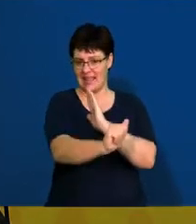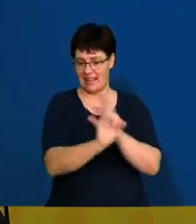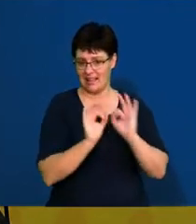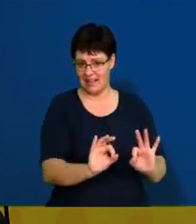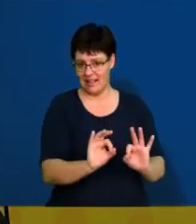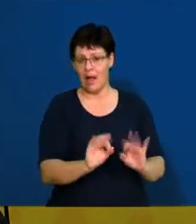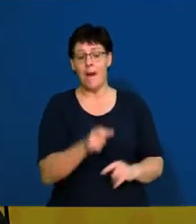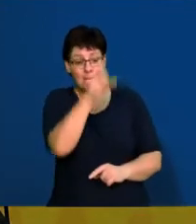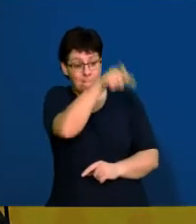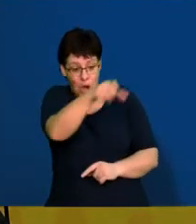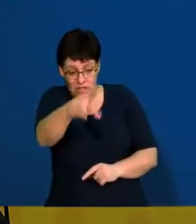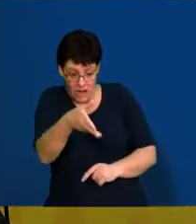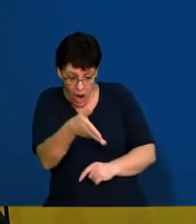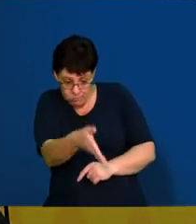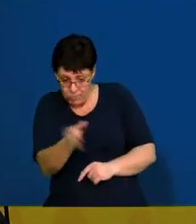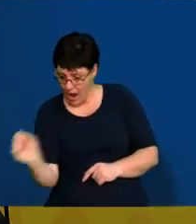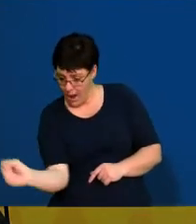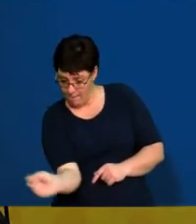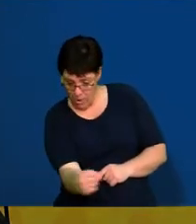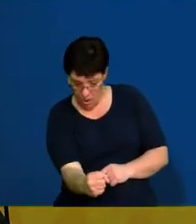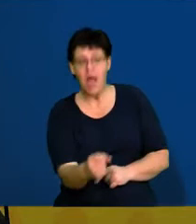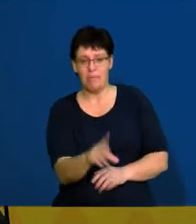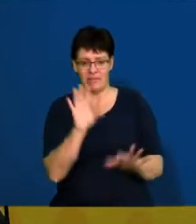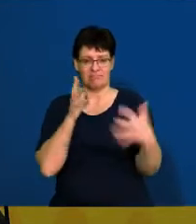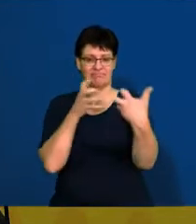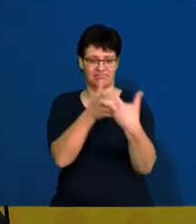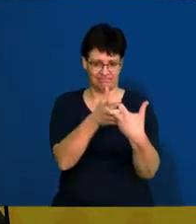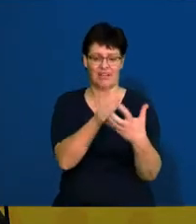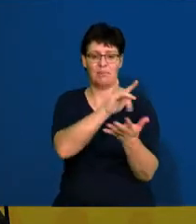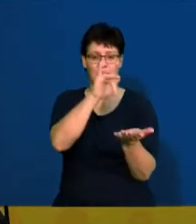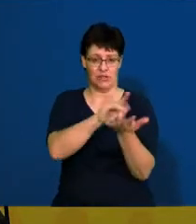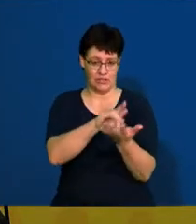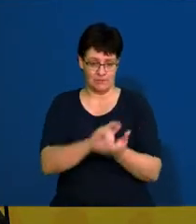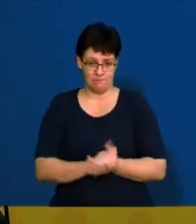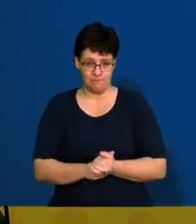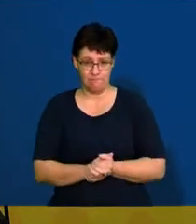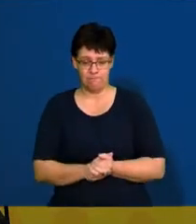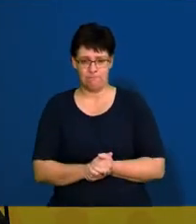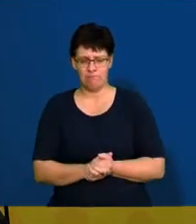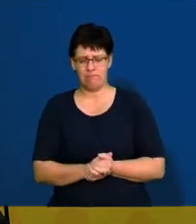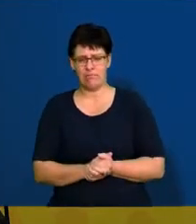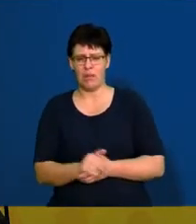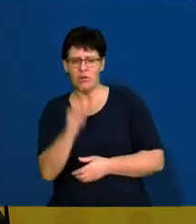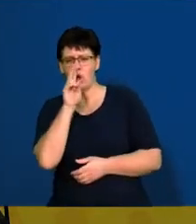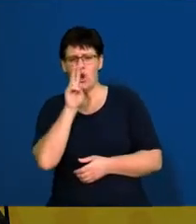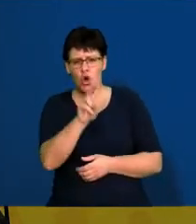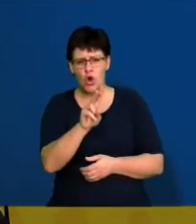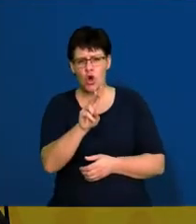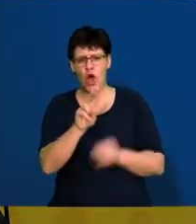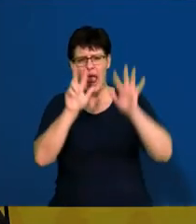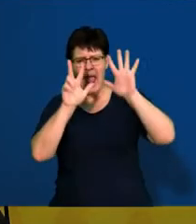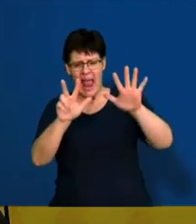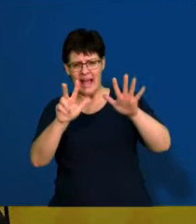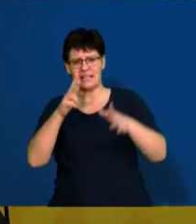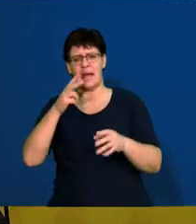and that we're getting the correct workers in for that particular position. So, look at your eight